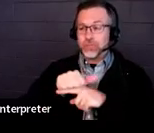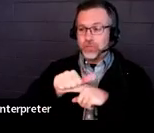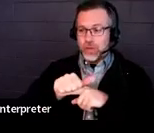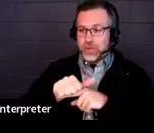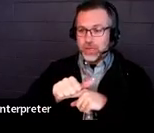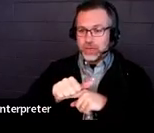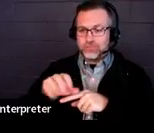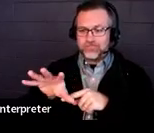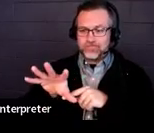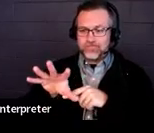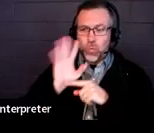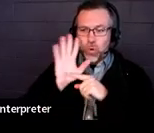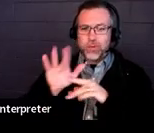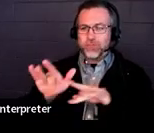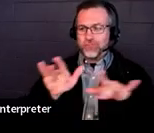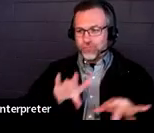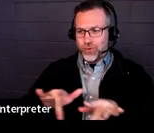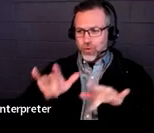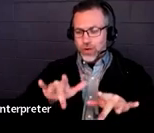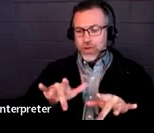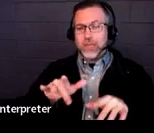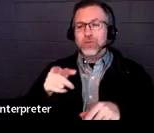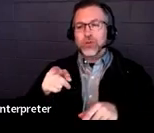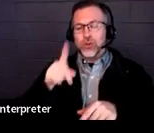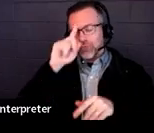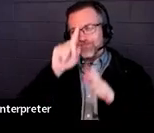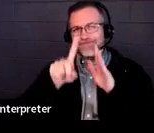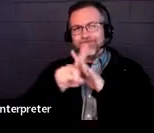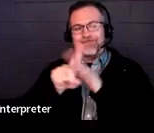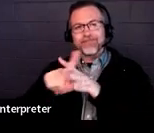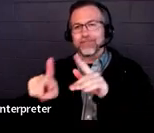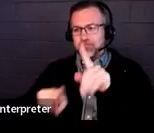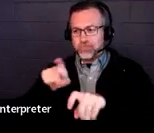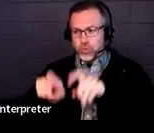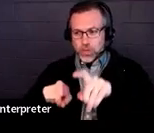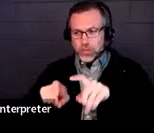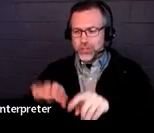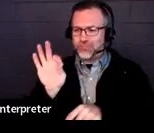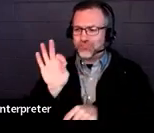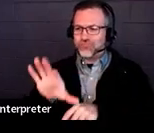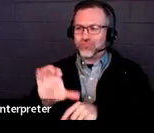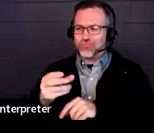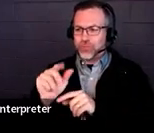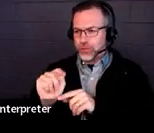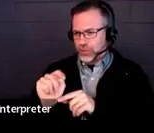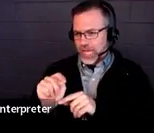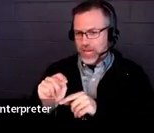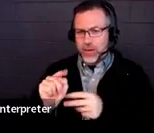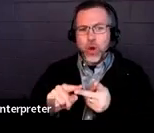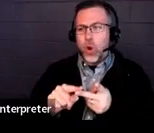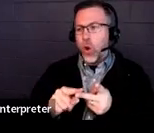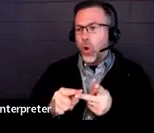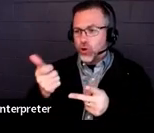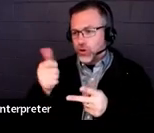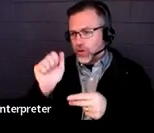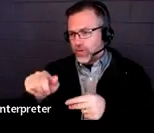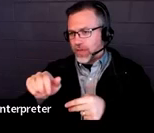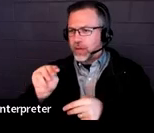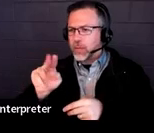You can drop questions in the chat box as they come up or feel free to come off of mute and ask as you need to.